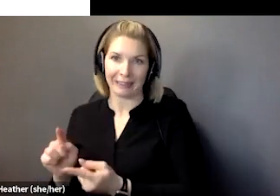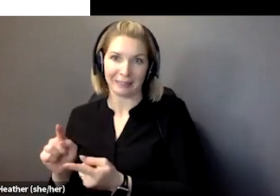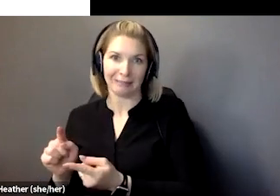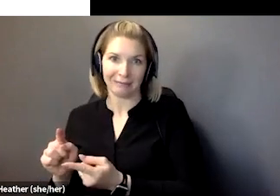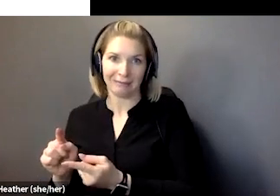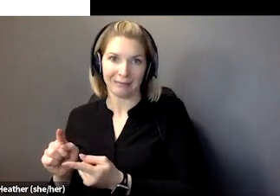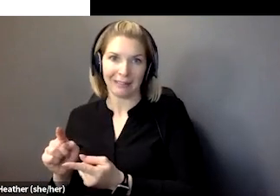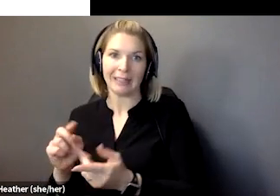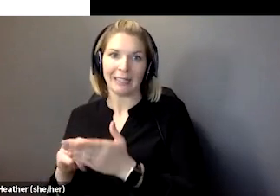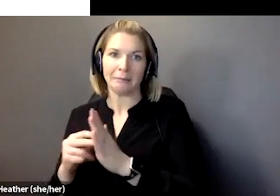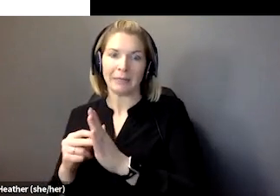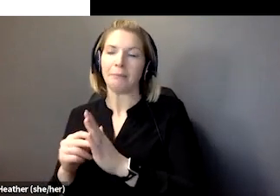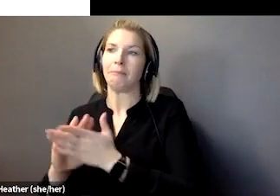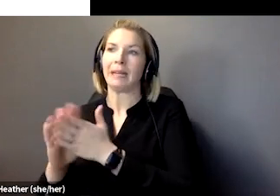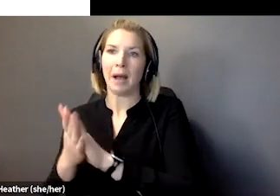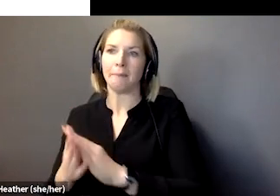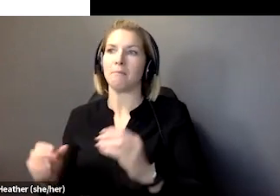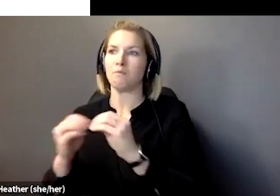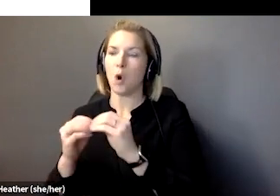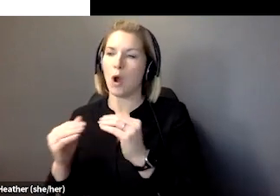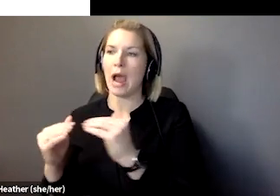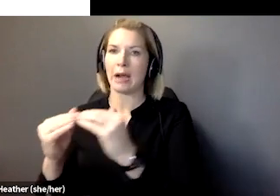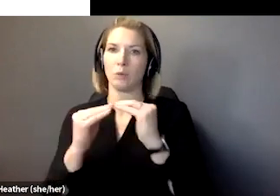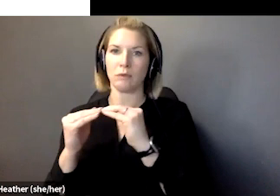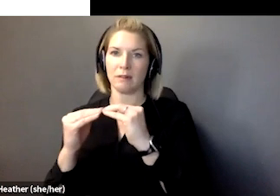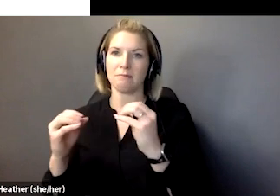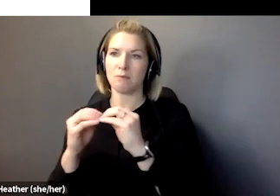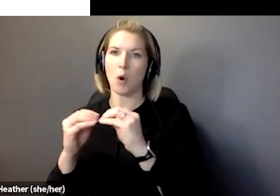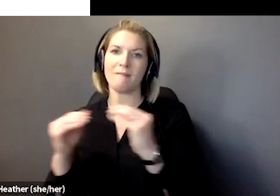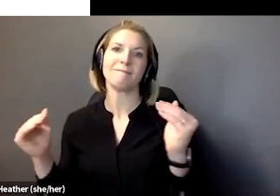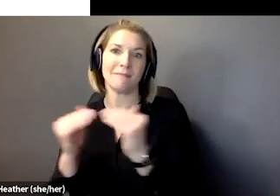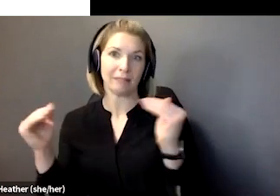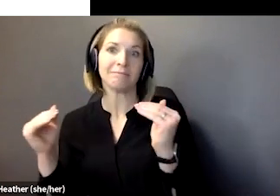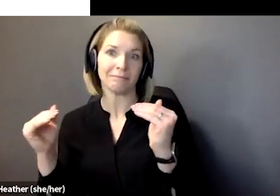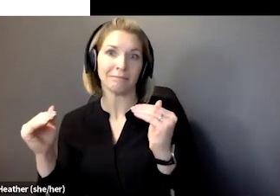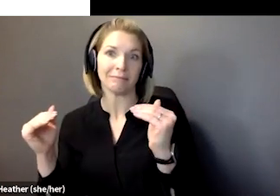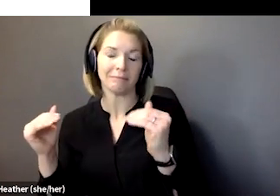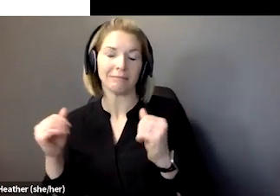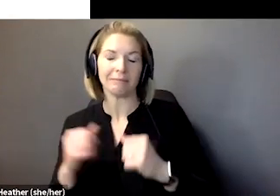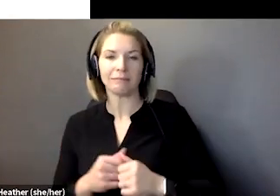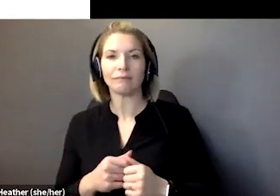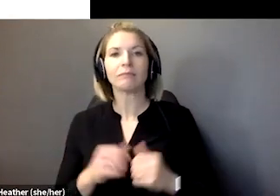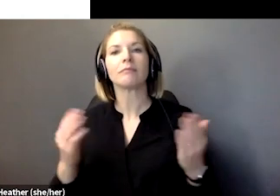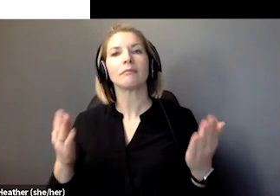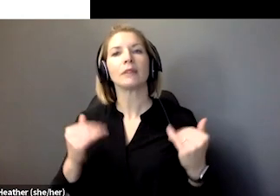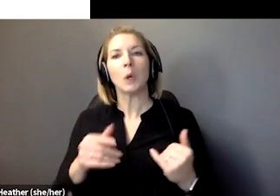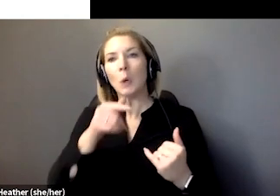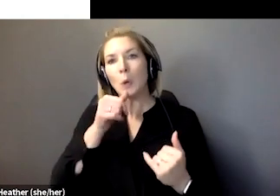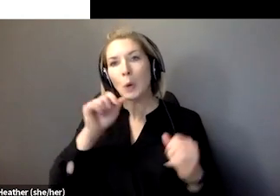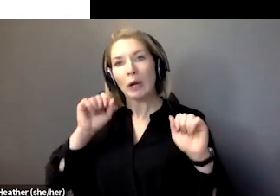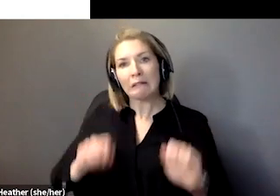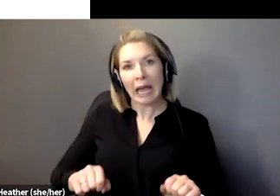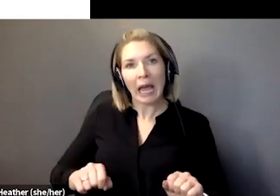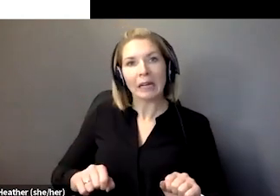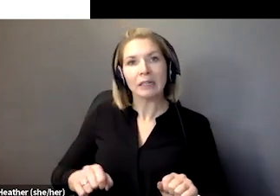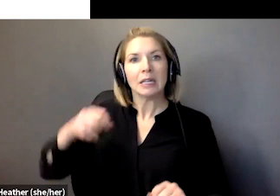of improved equity and fairness in our society. So to the next slide. So who's eligible for